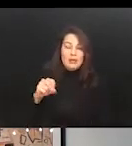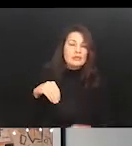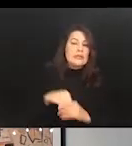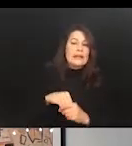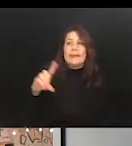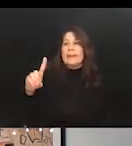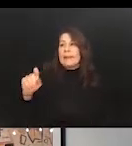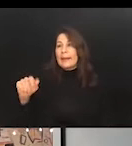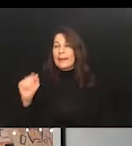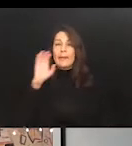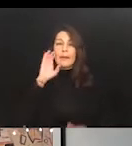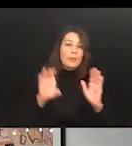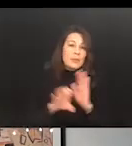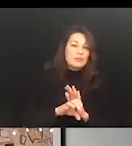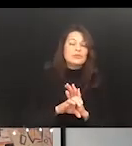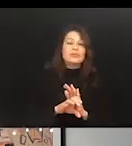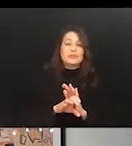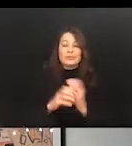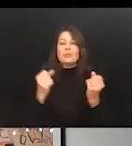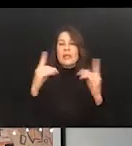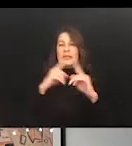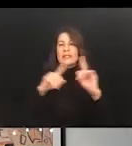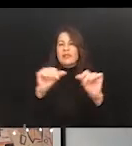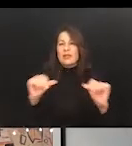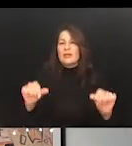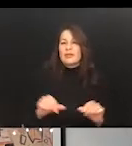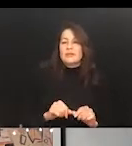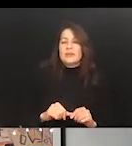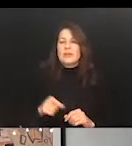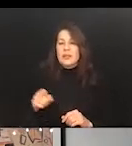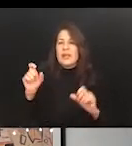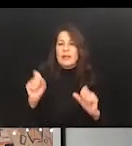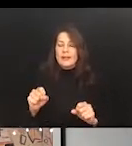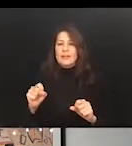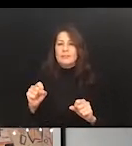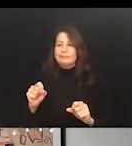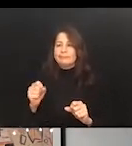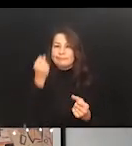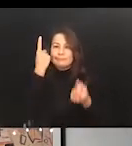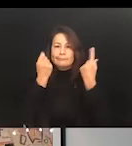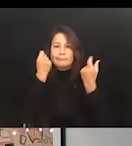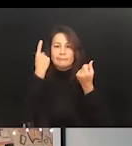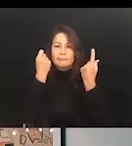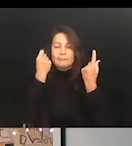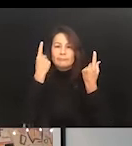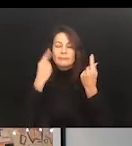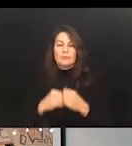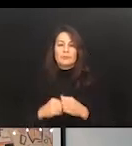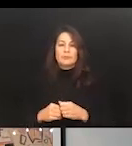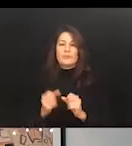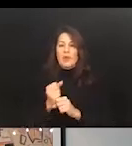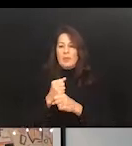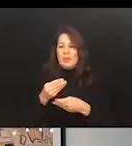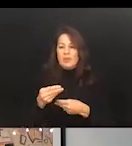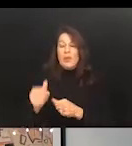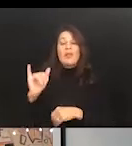you know, lots of, lots of different areas that, that it can crunch. And that's where, when people talk about employment